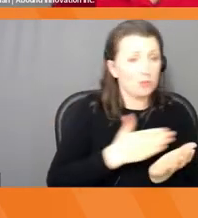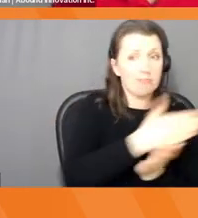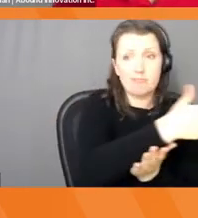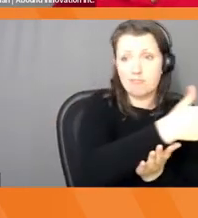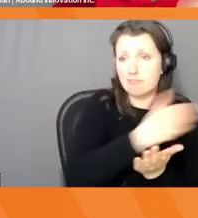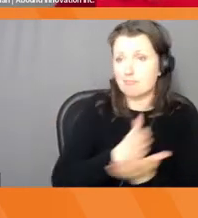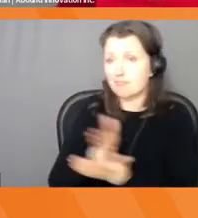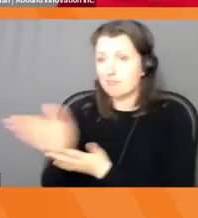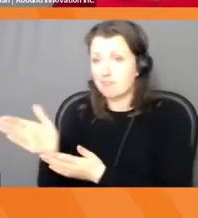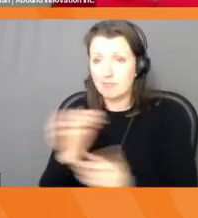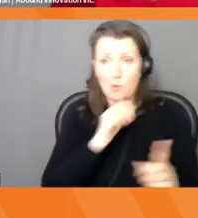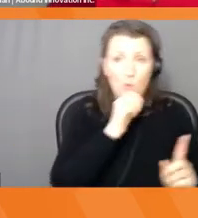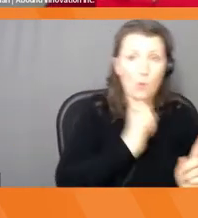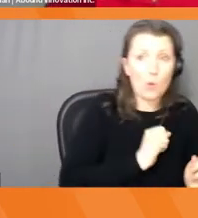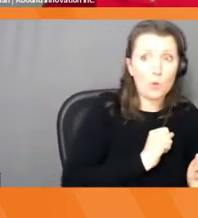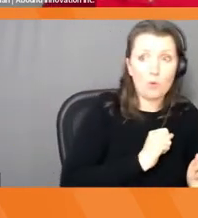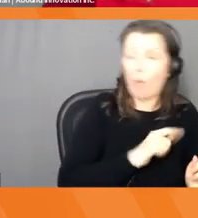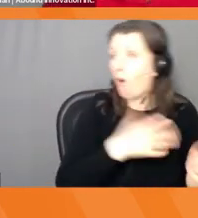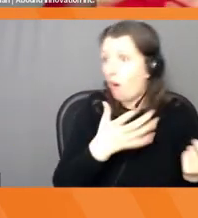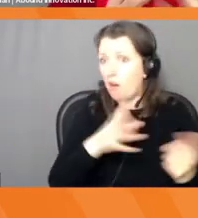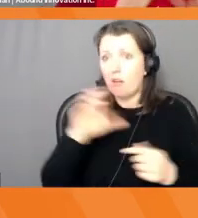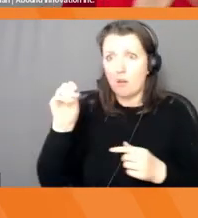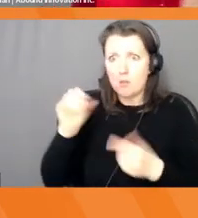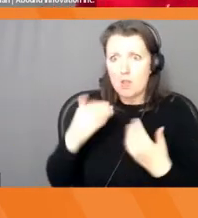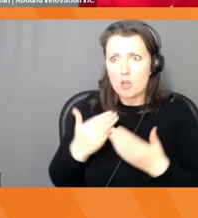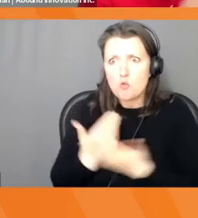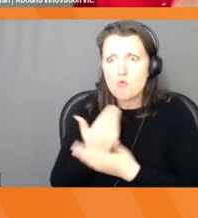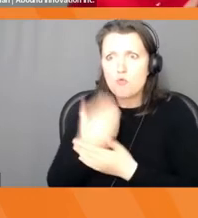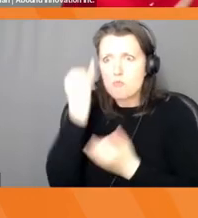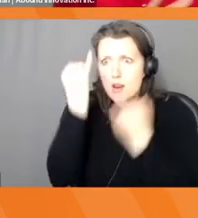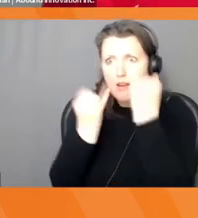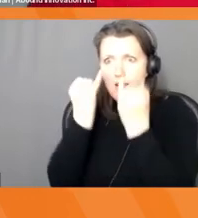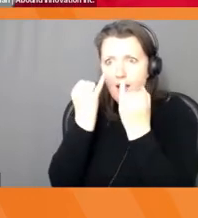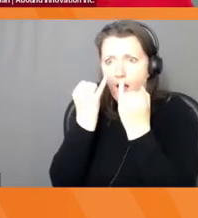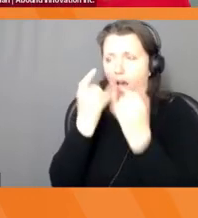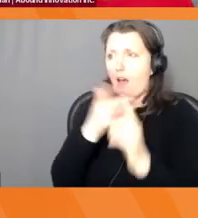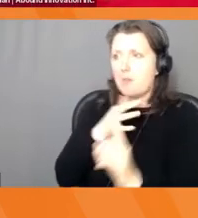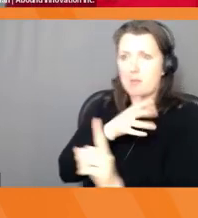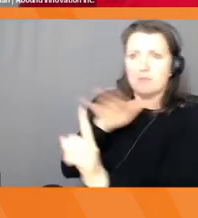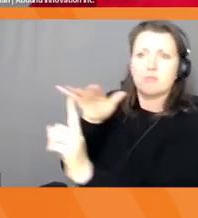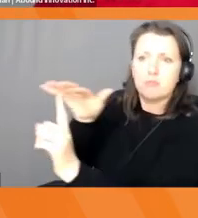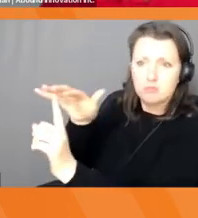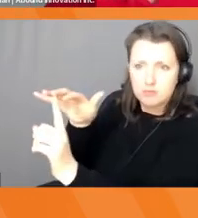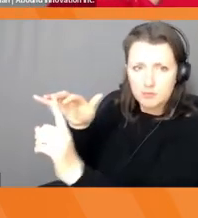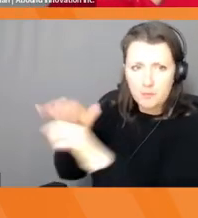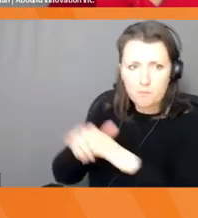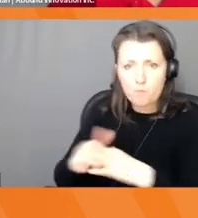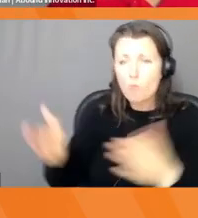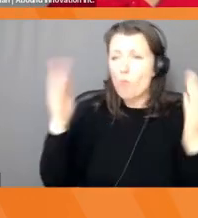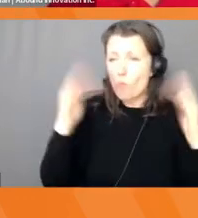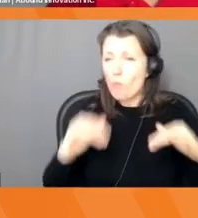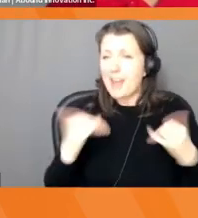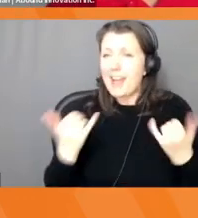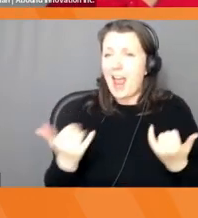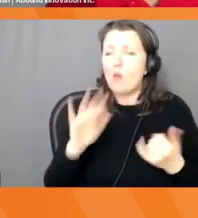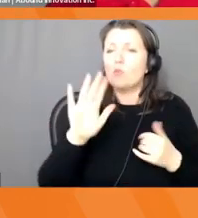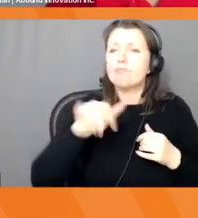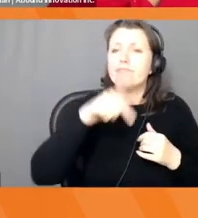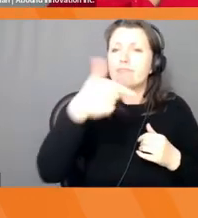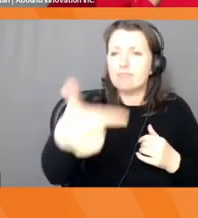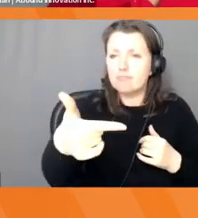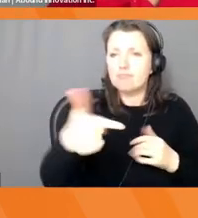do. I'm curious in the chat, if you would, would you tell me, what do you think innovators do? Okay. Throw that in the chat. What do innovators